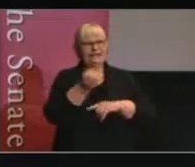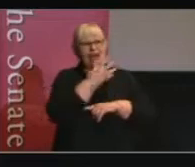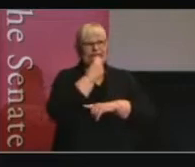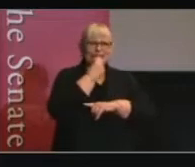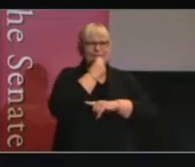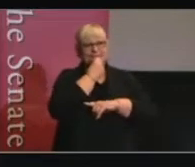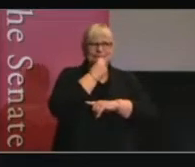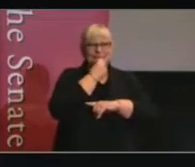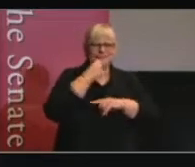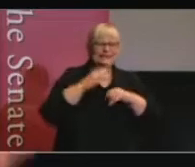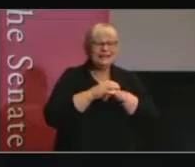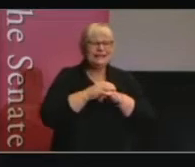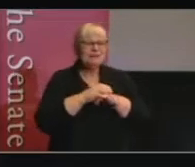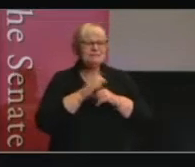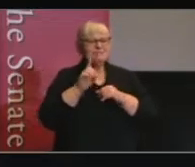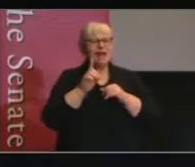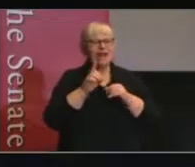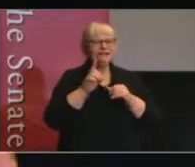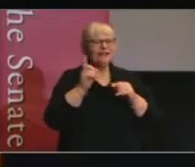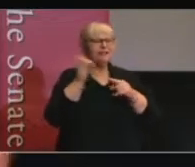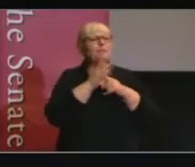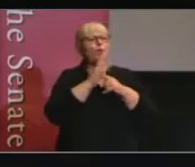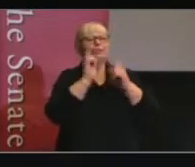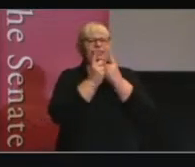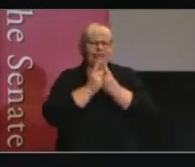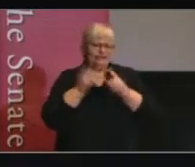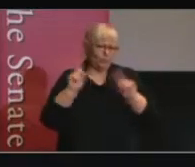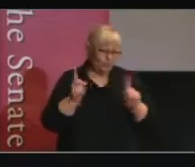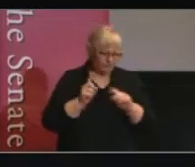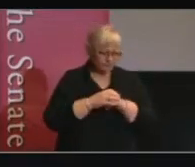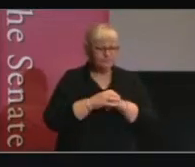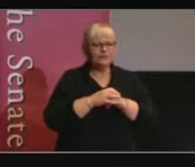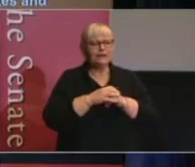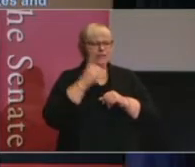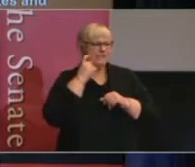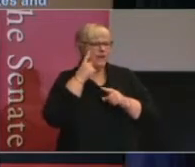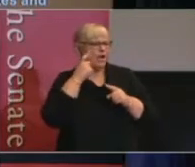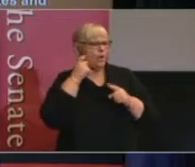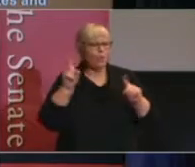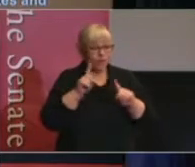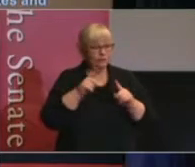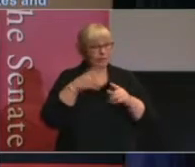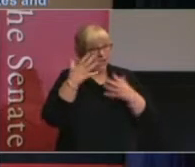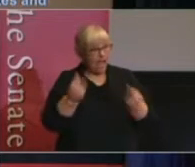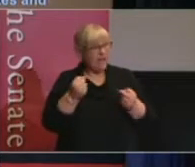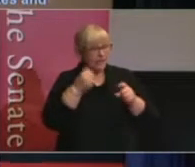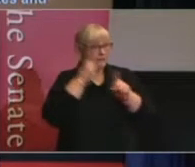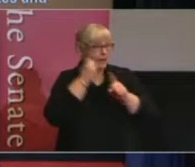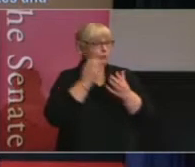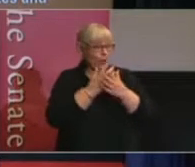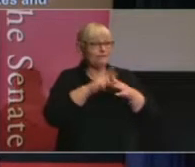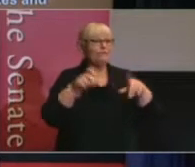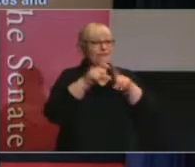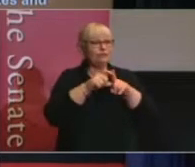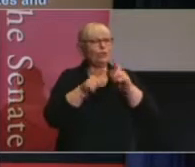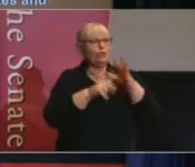about that. What are the key findings? Parliamentary committees are having an impact on federal law. It's generally rights